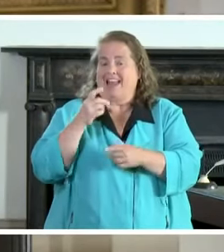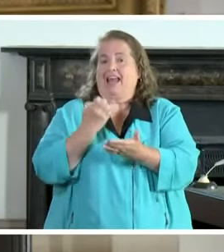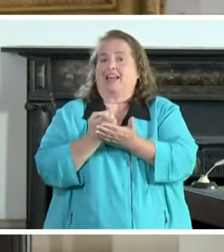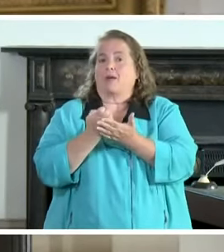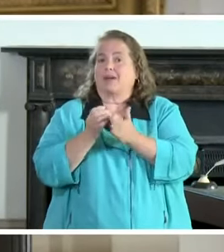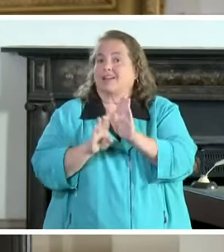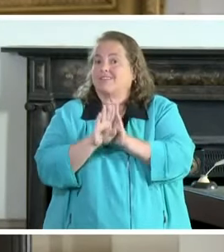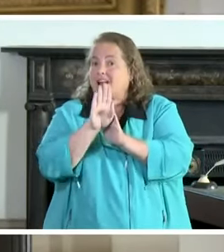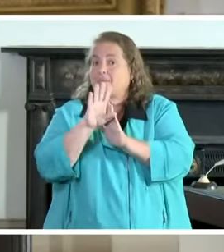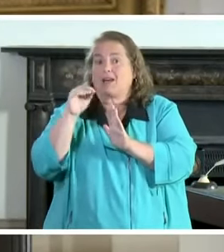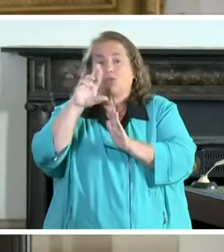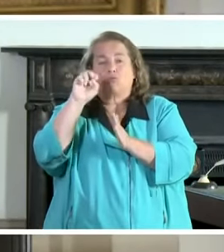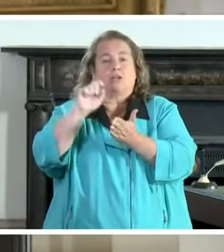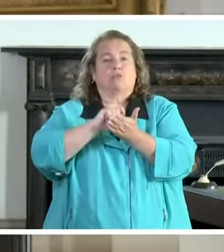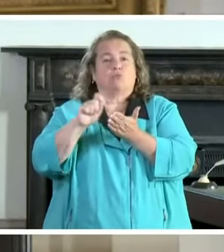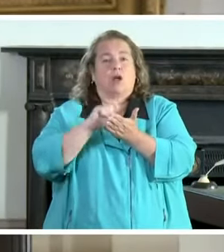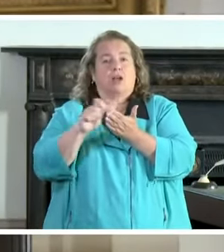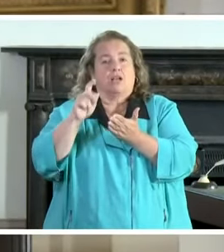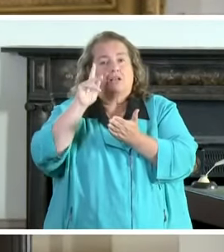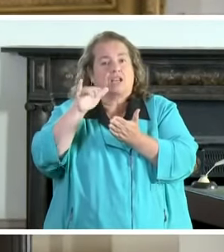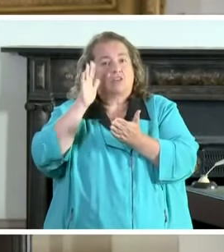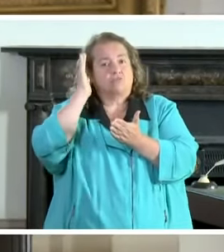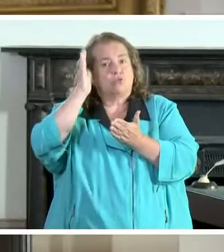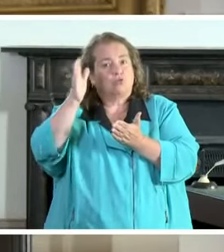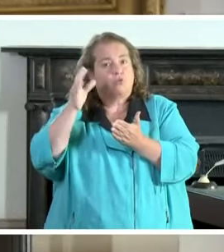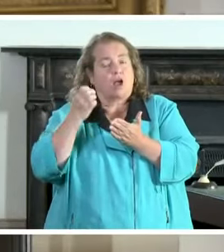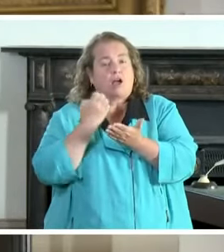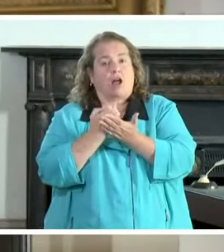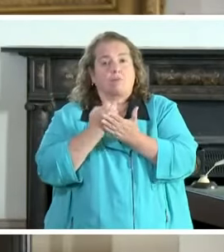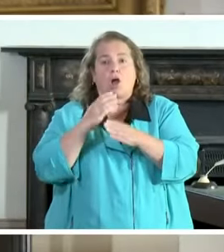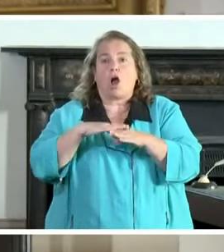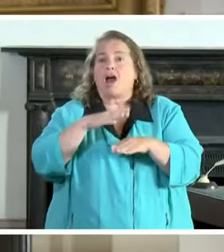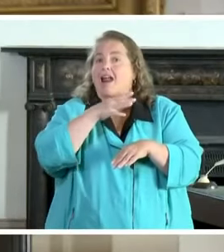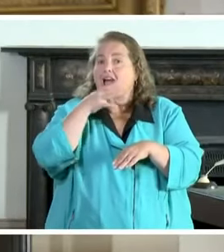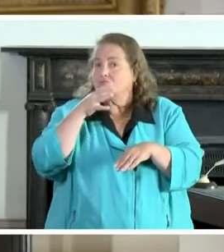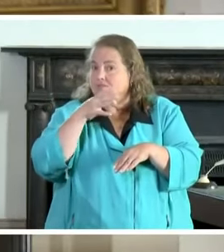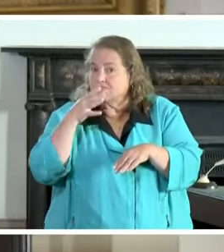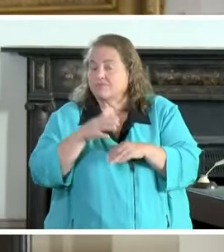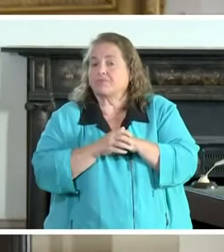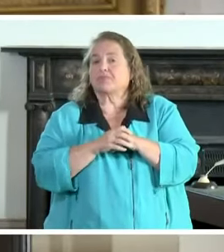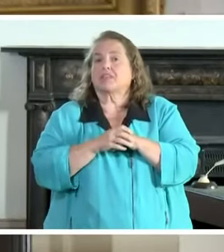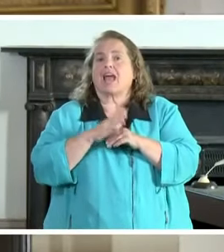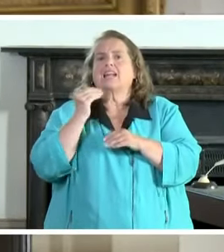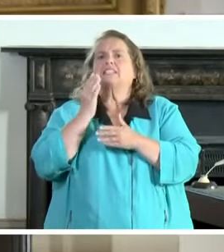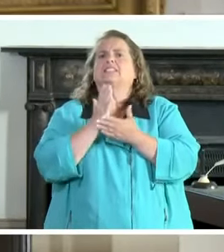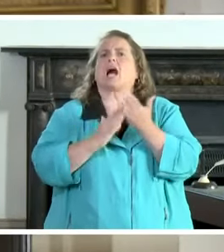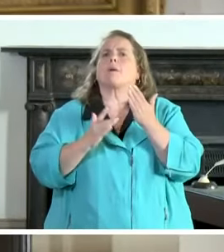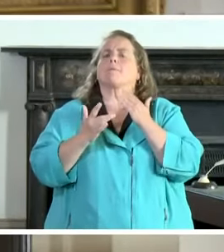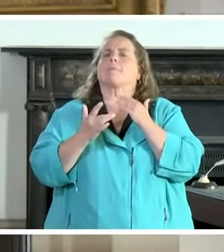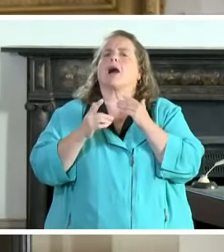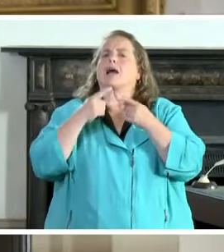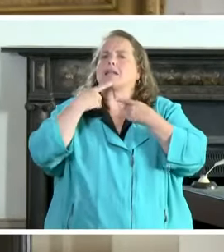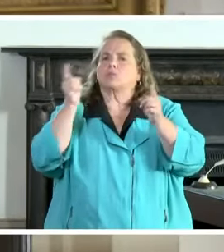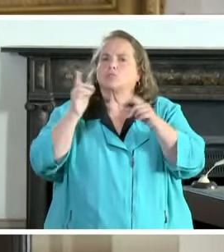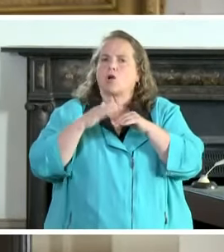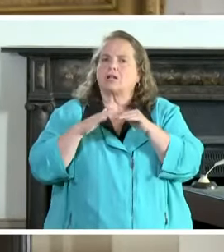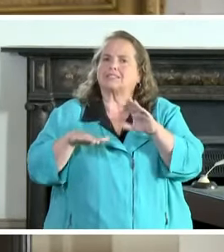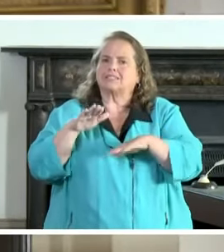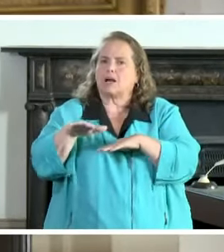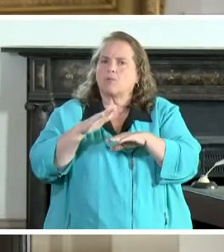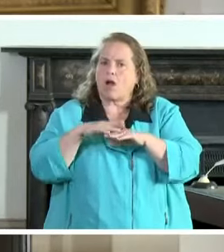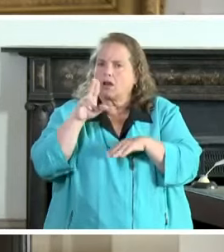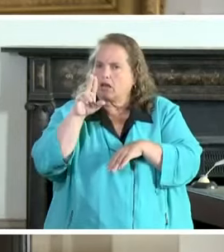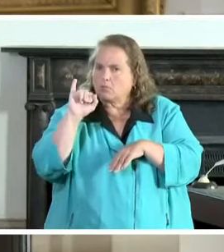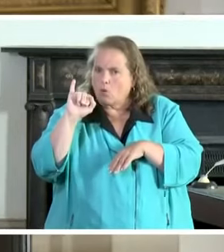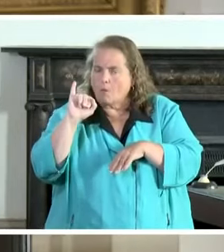of Kentucky's economy on Agritech some announcements on steps on unemployment that I know